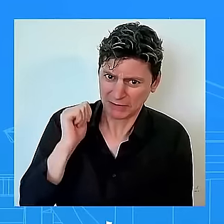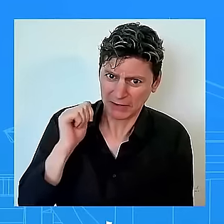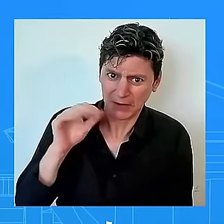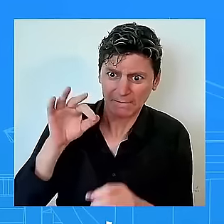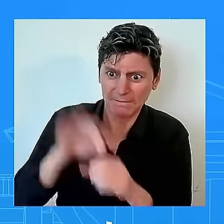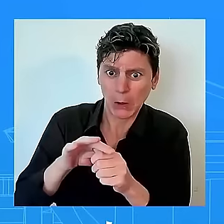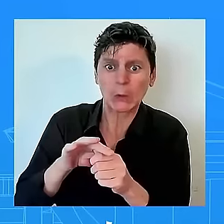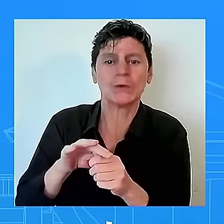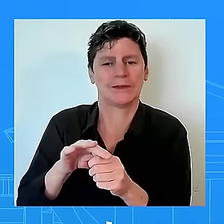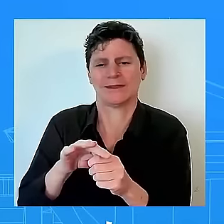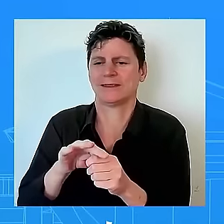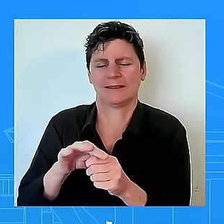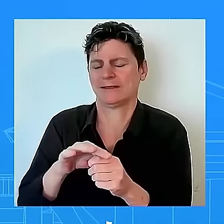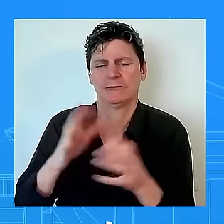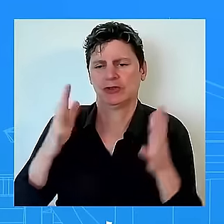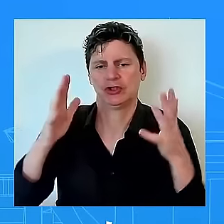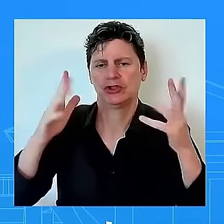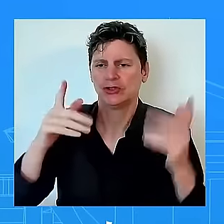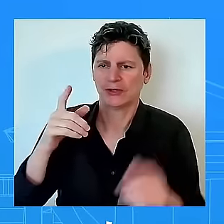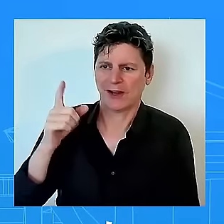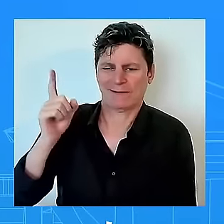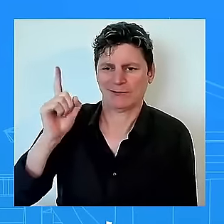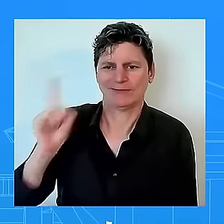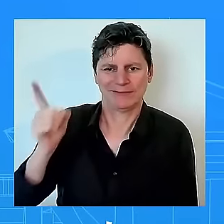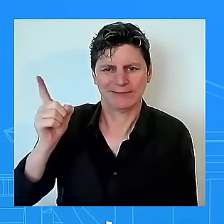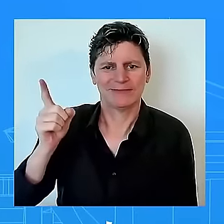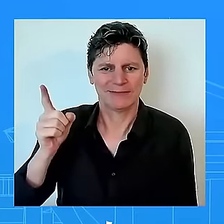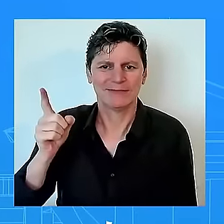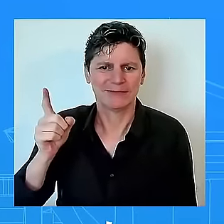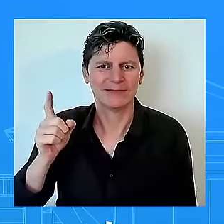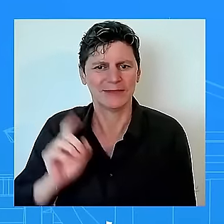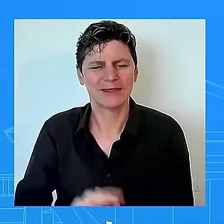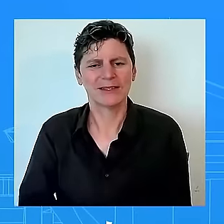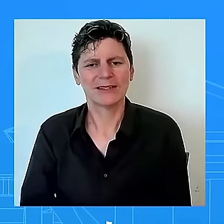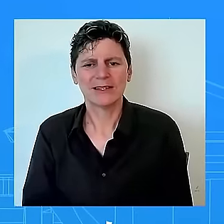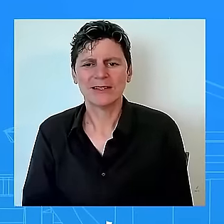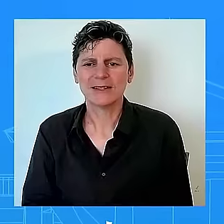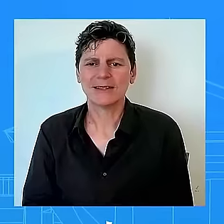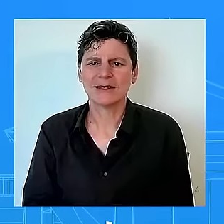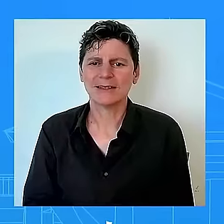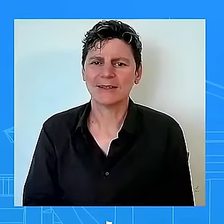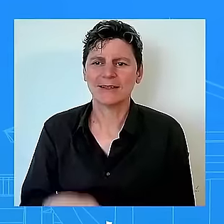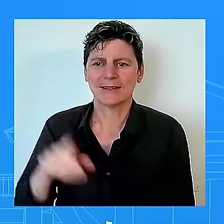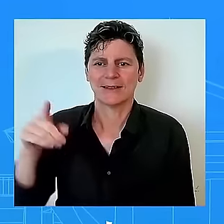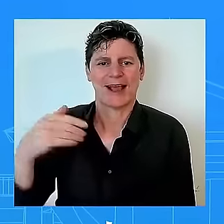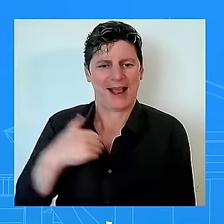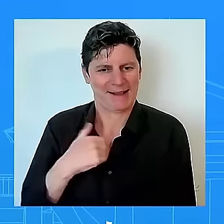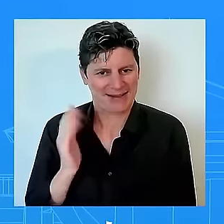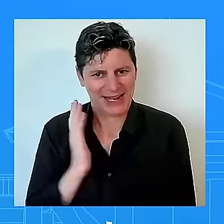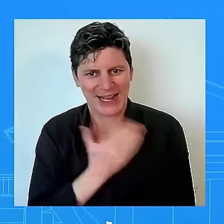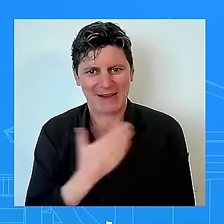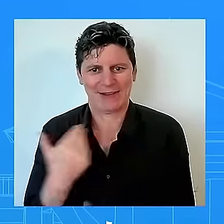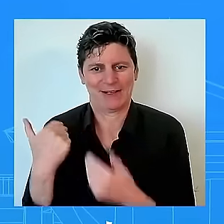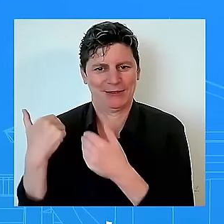this administration has the responsibility to be honest to the american people